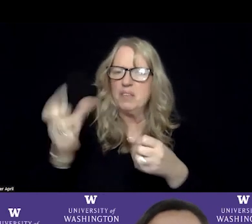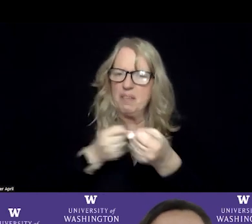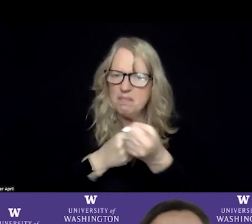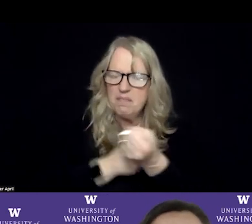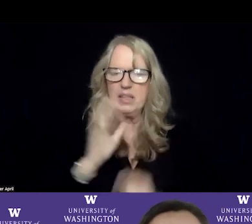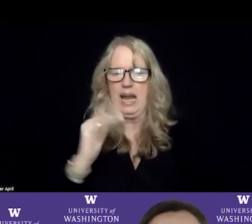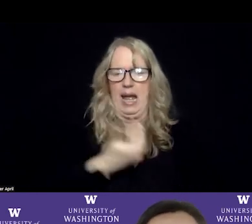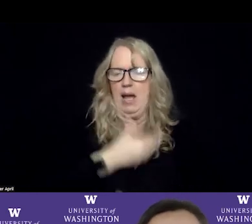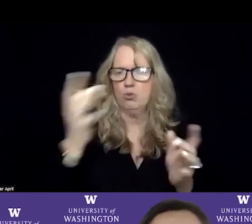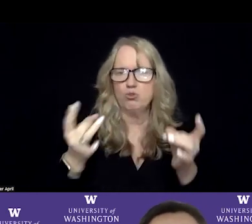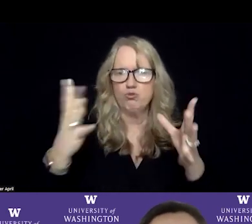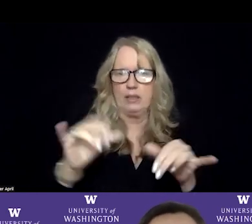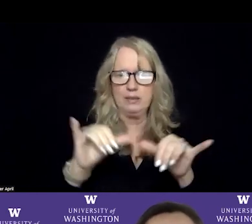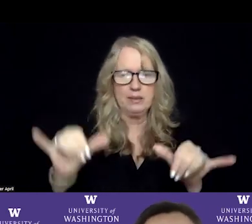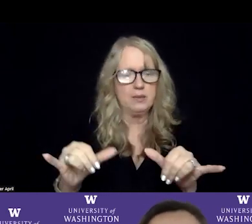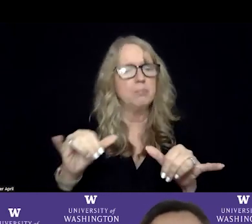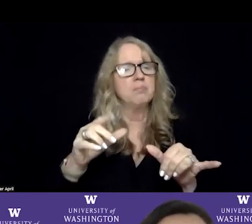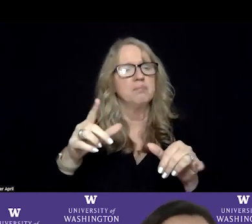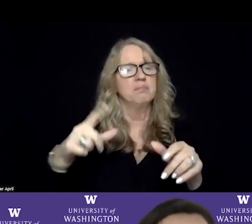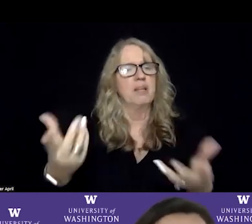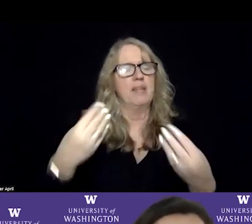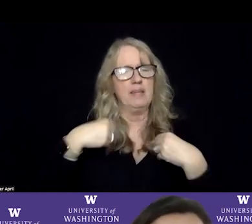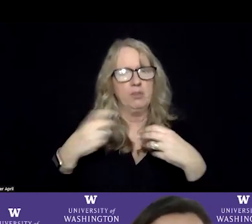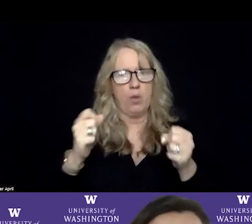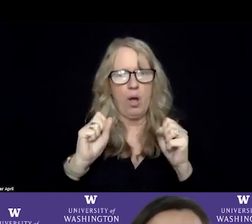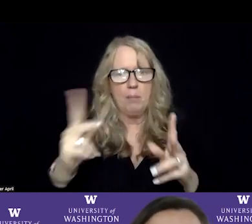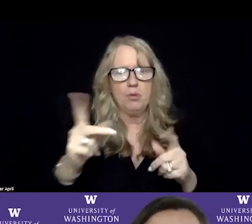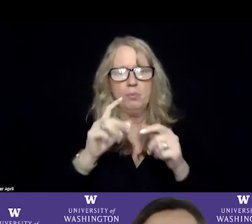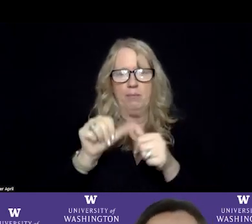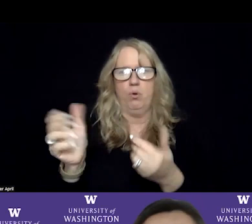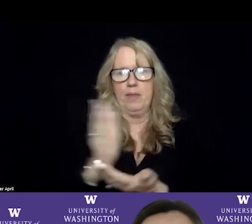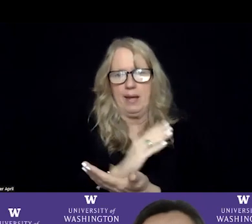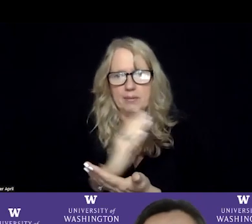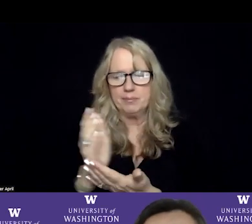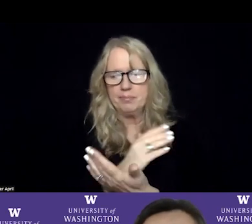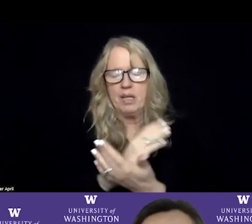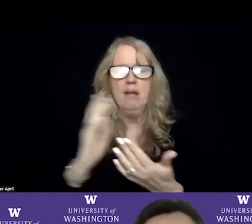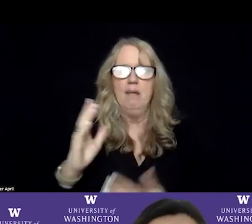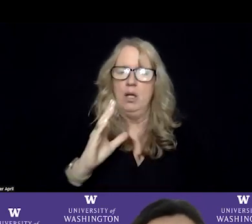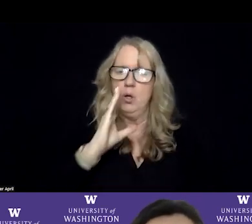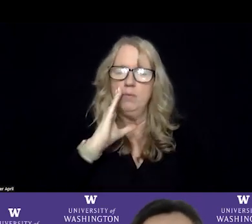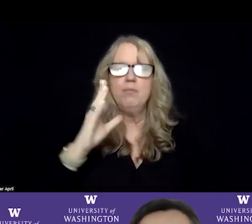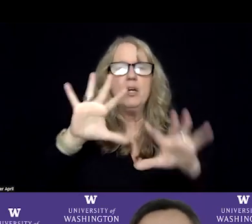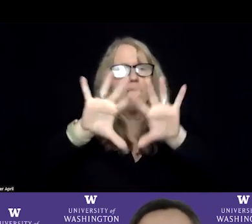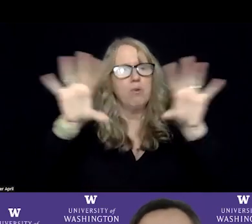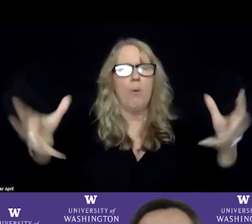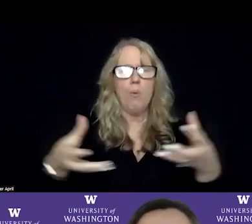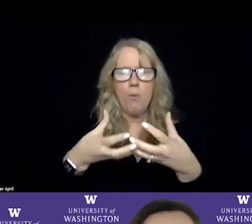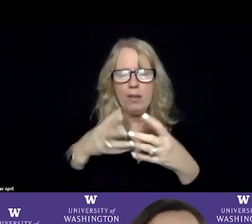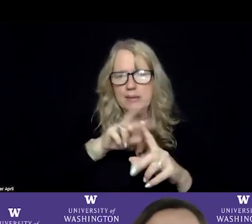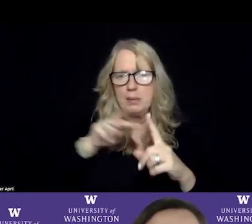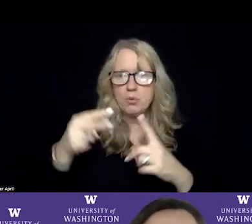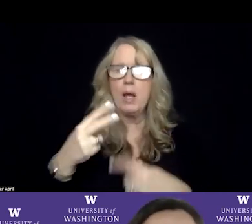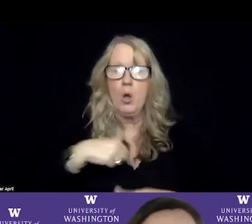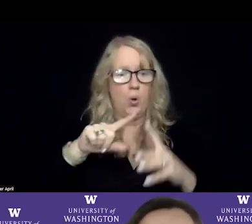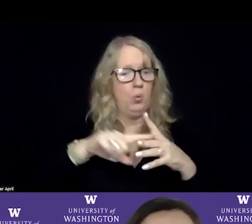which has really given us the opportunity to look at the crisis care continuum from a very holistic stage. We